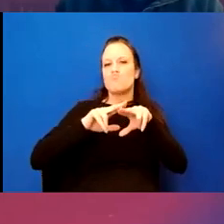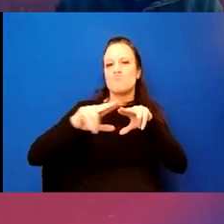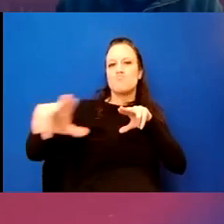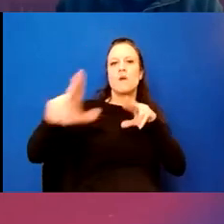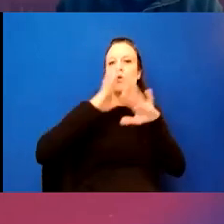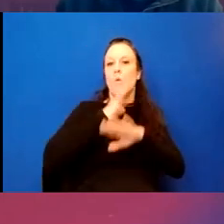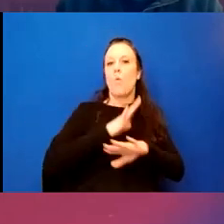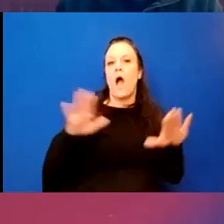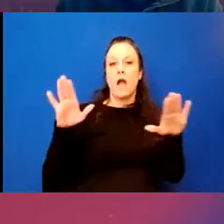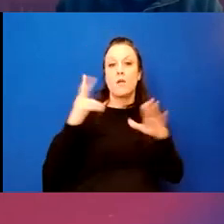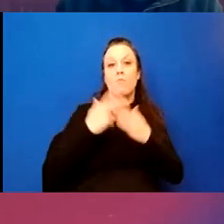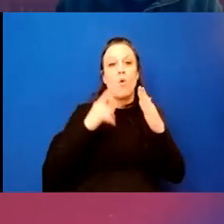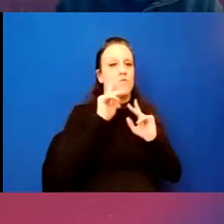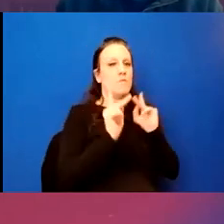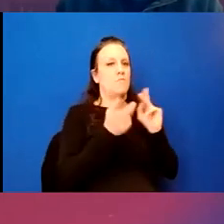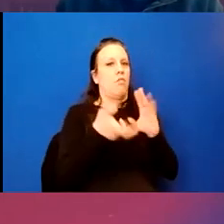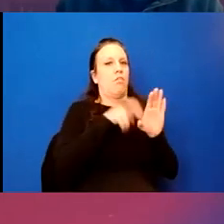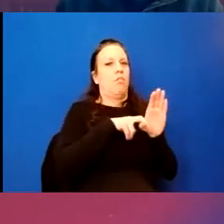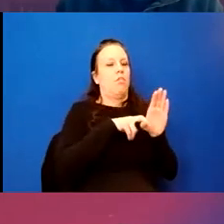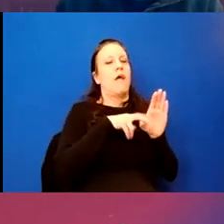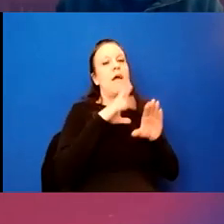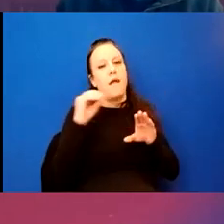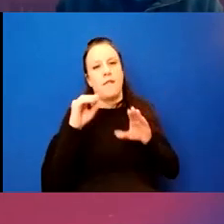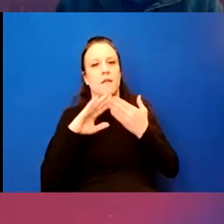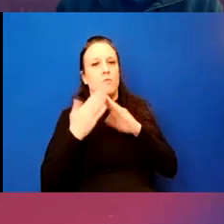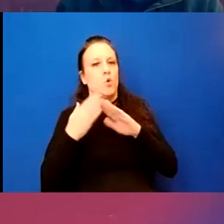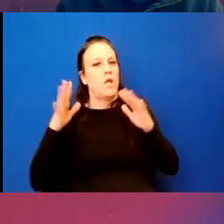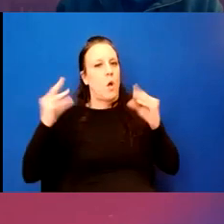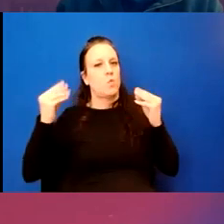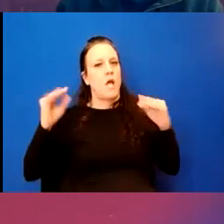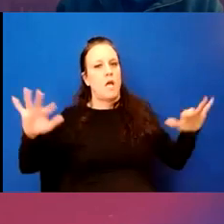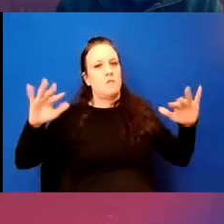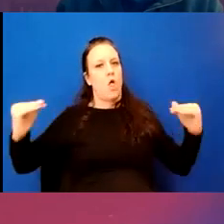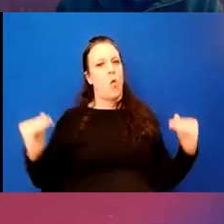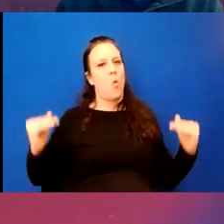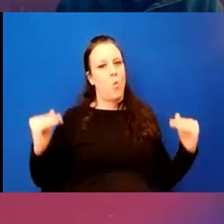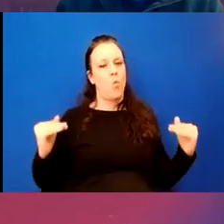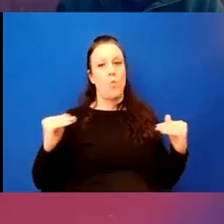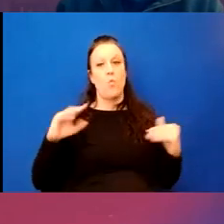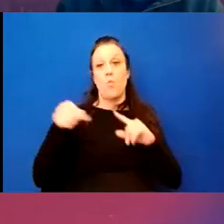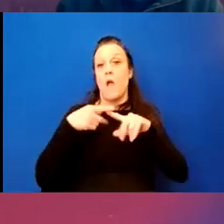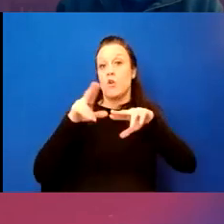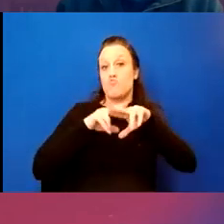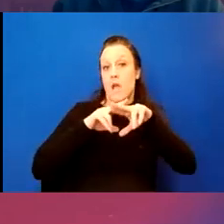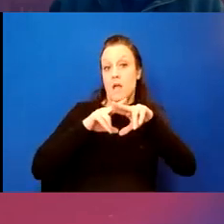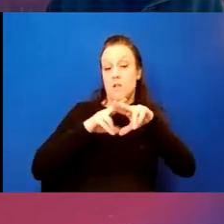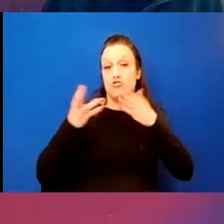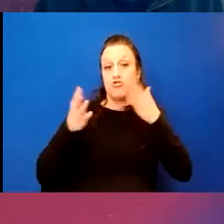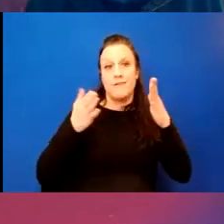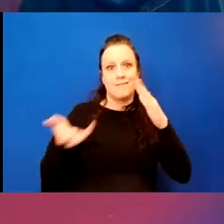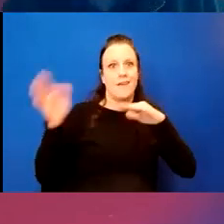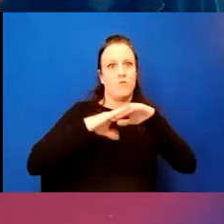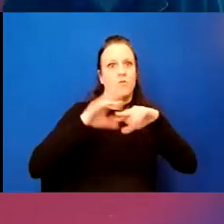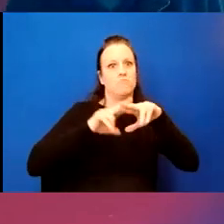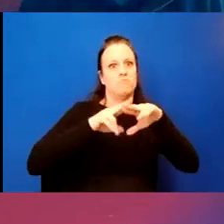quieter ride, both to our passengers, um, as well as a community, at least directly below it, even when rail surface service is increased.